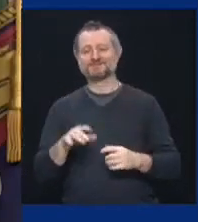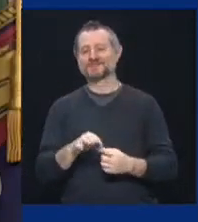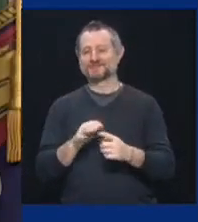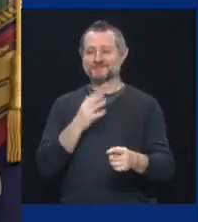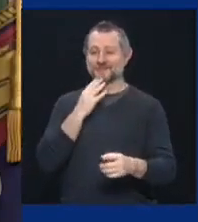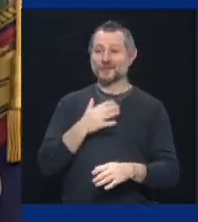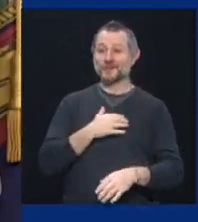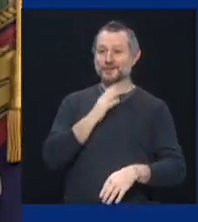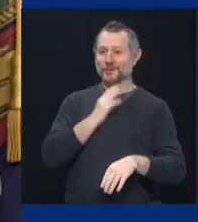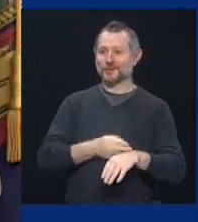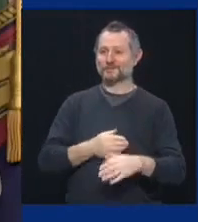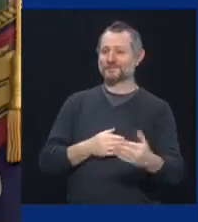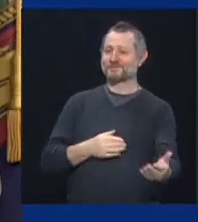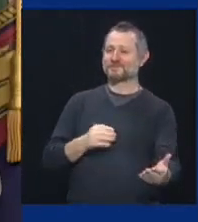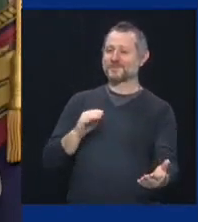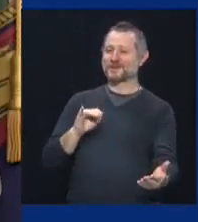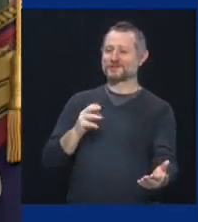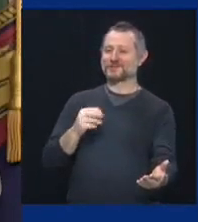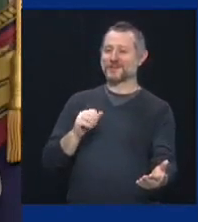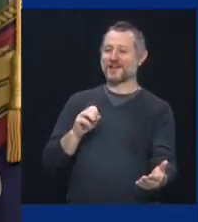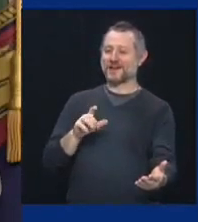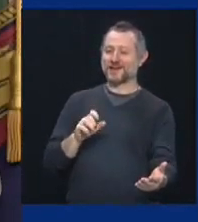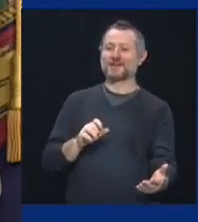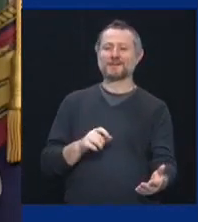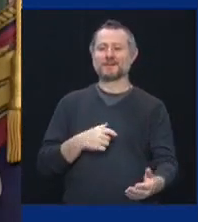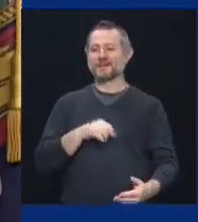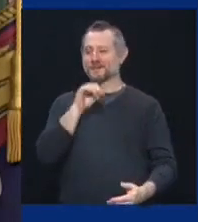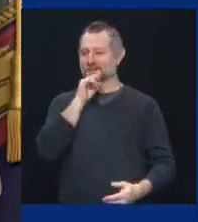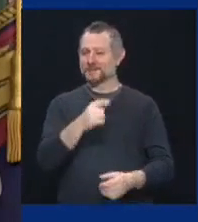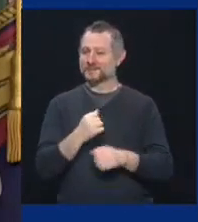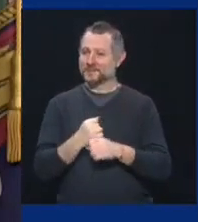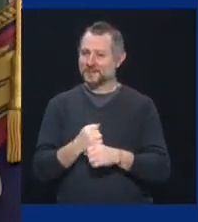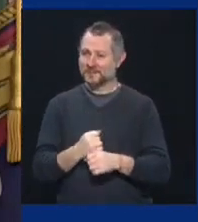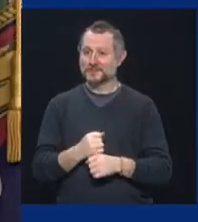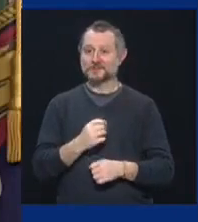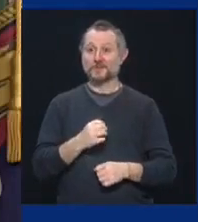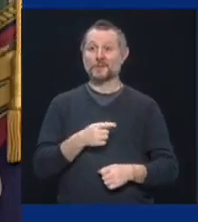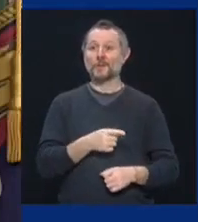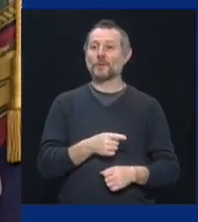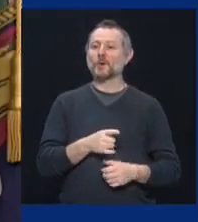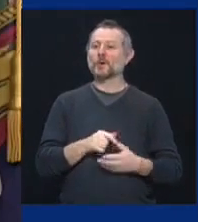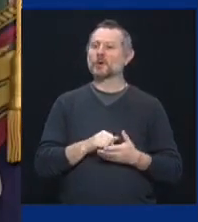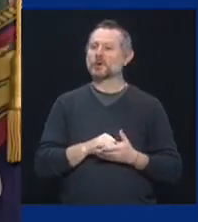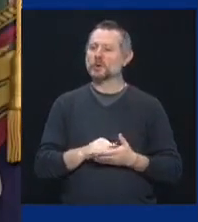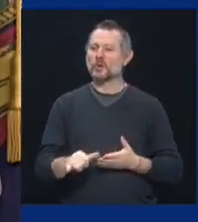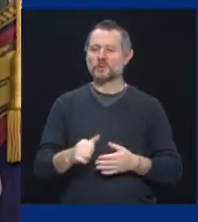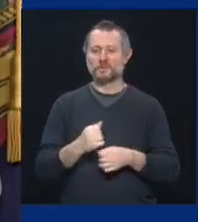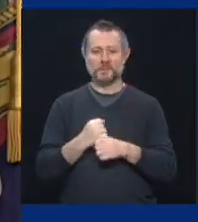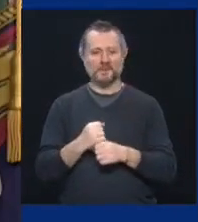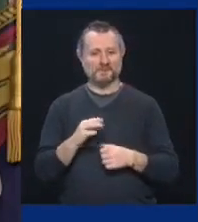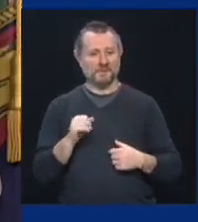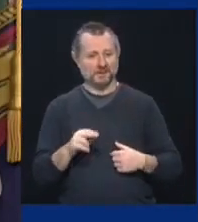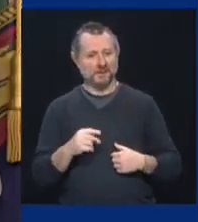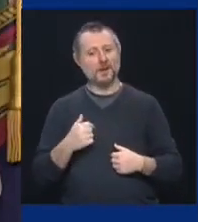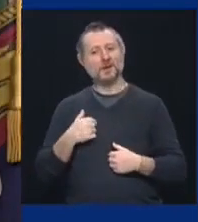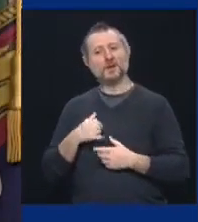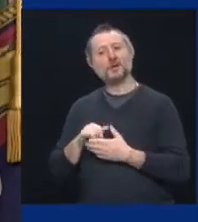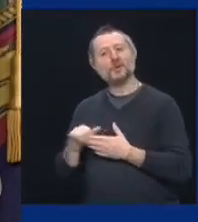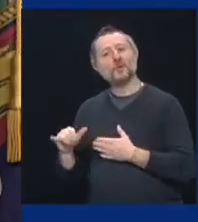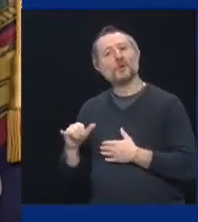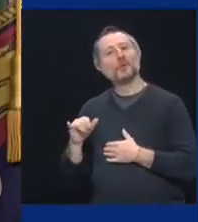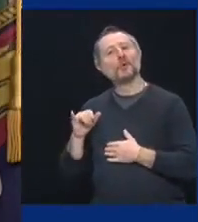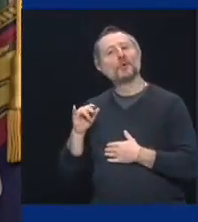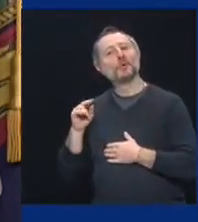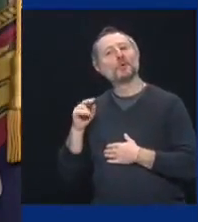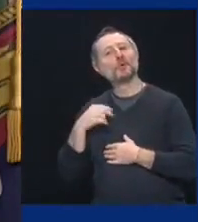fan and a New York baseball fan. Okay, I'm a New York baseball fan. I'll tell you how we work this